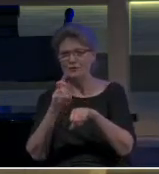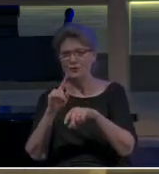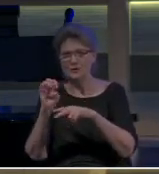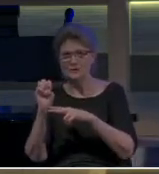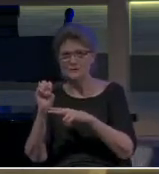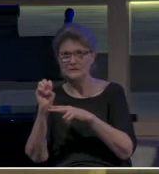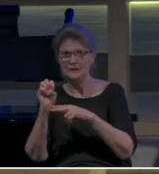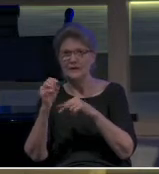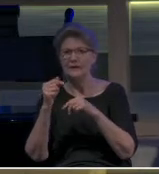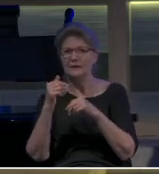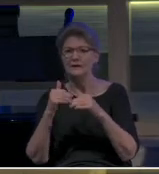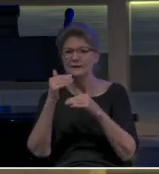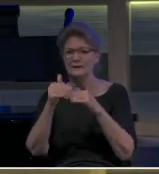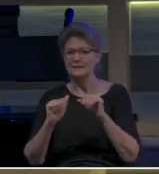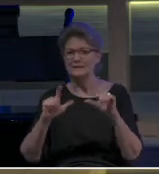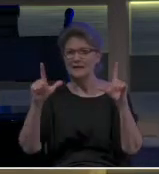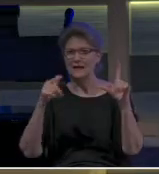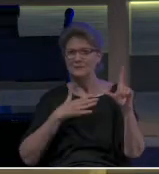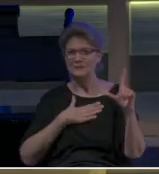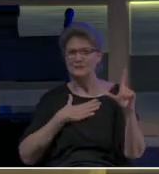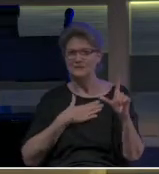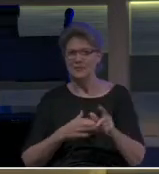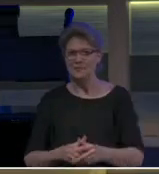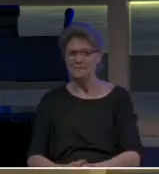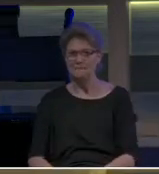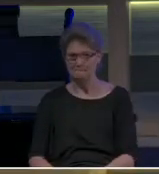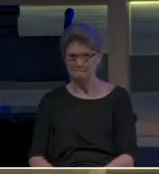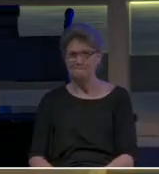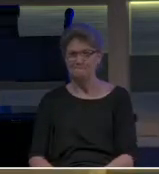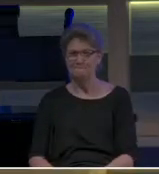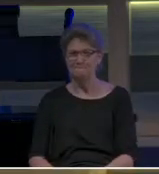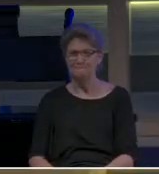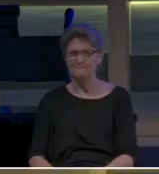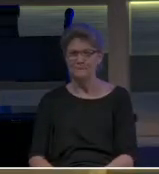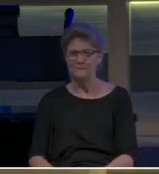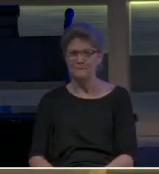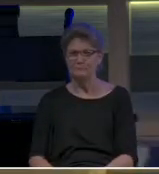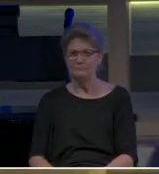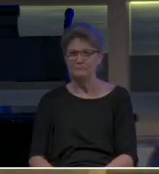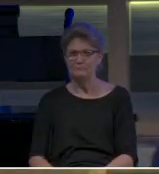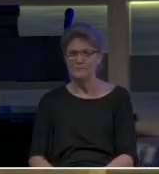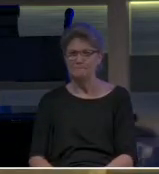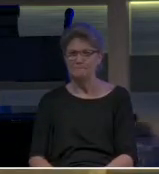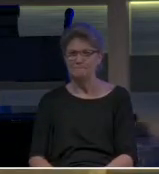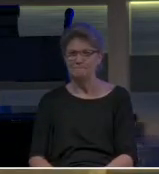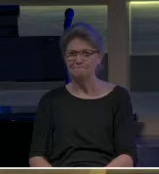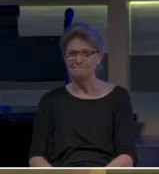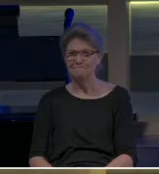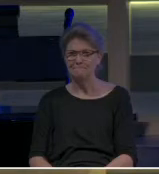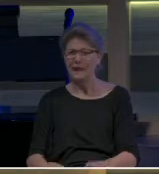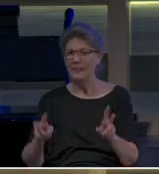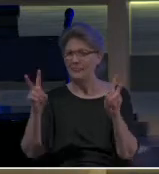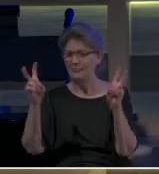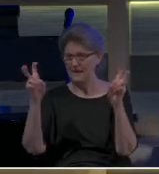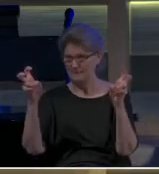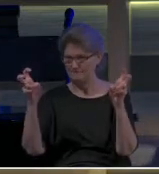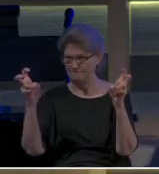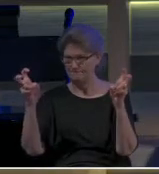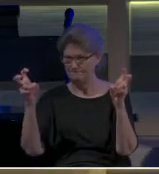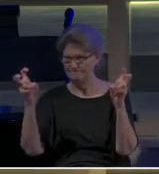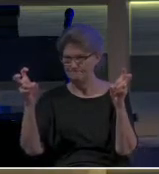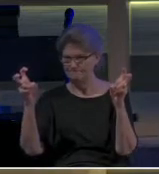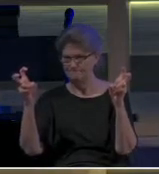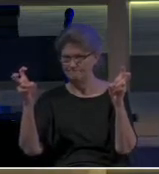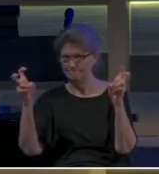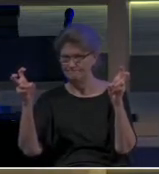to the blank slide that's next, I believe. Thank you. And so here's the theme. I want to talk a little bit about the